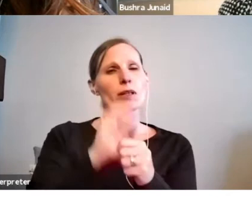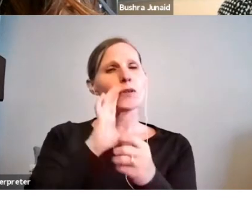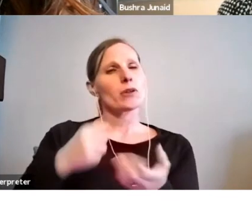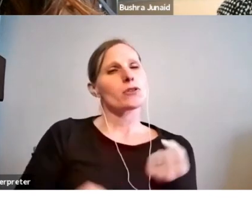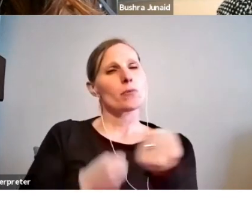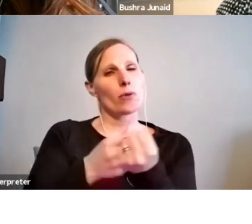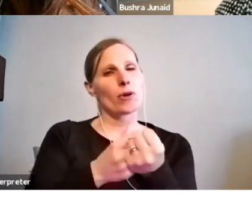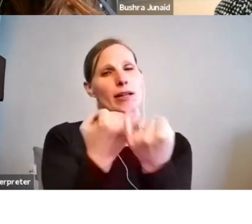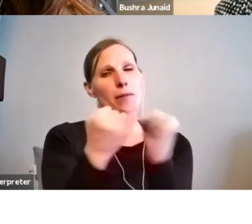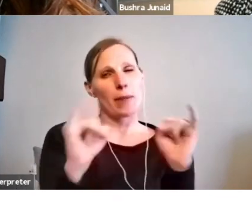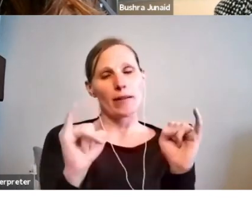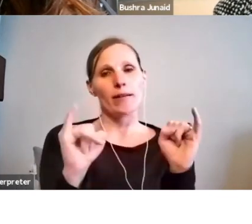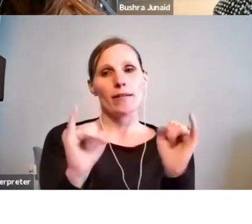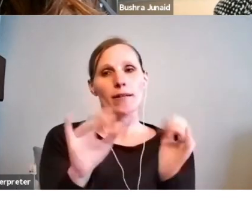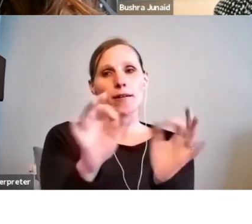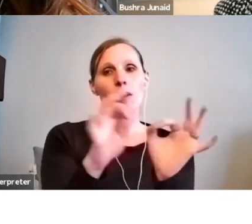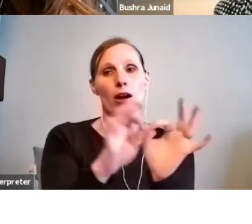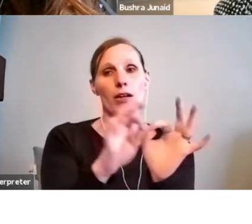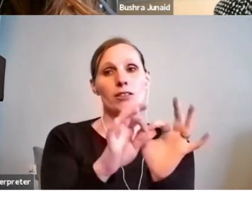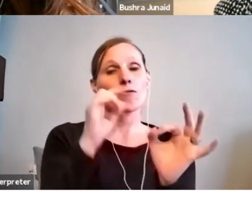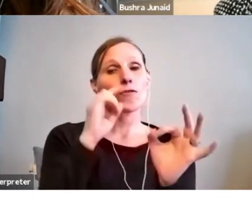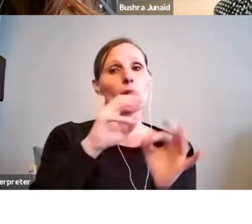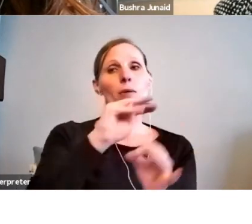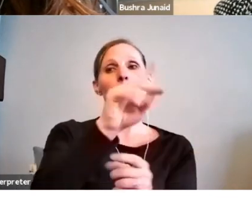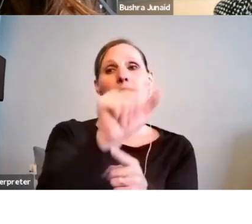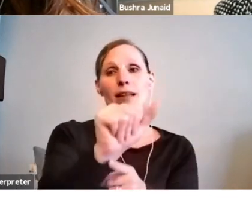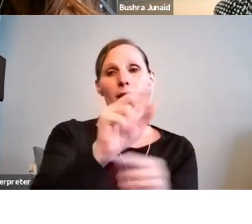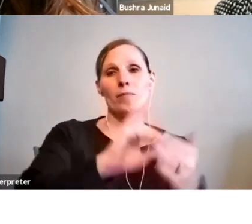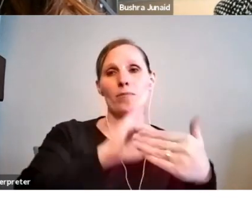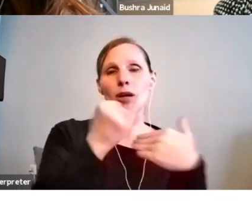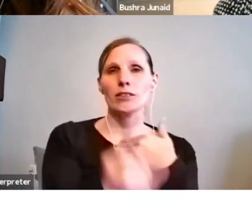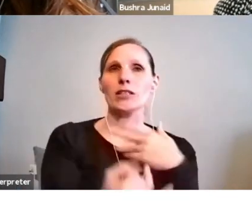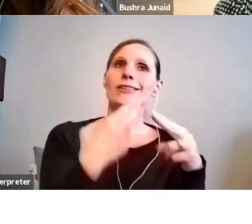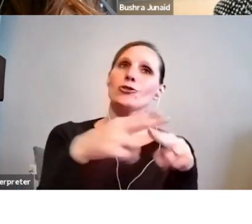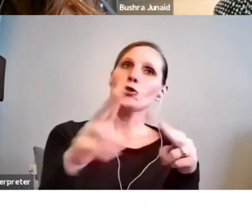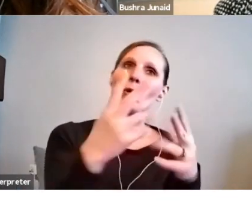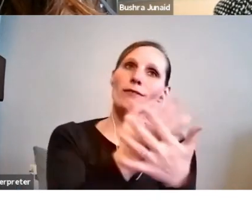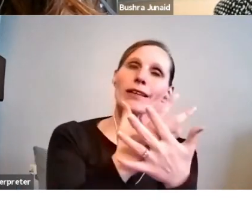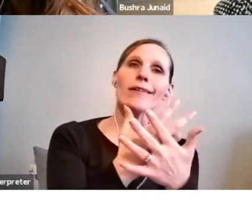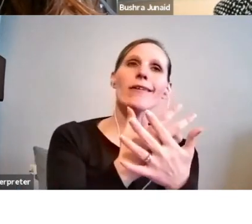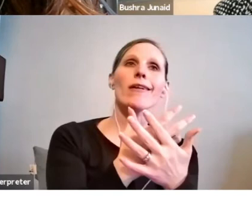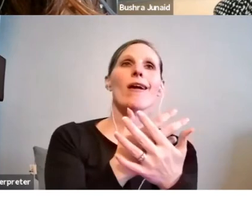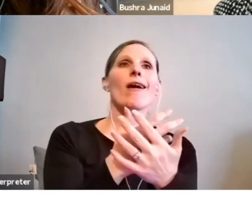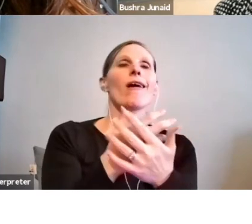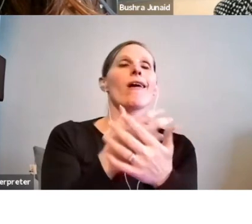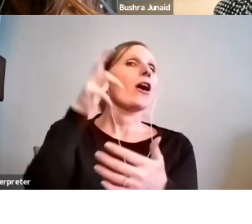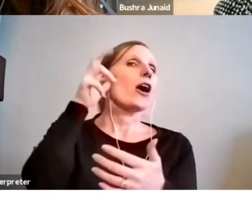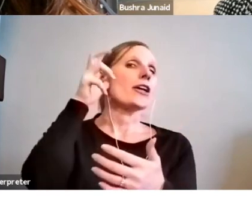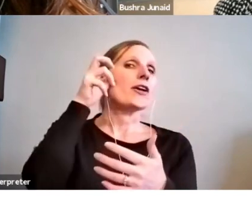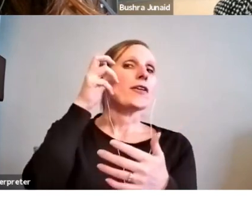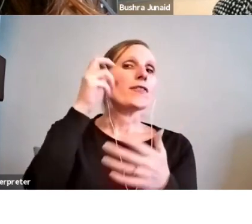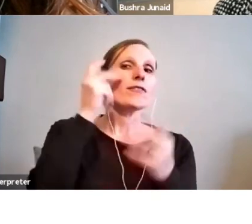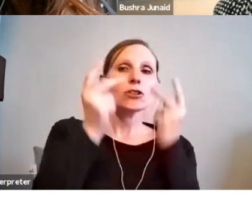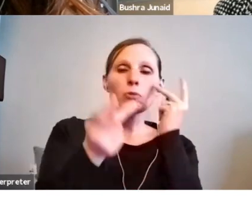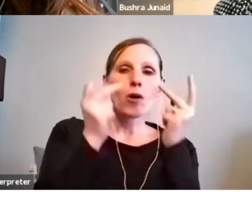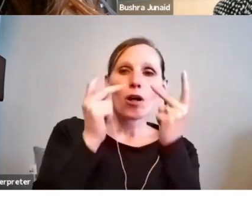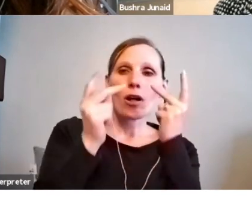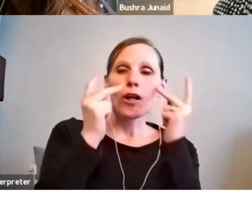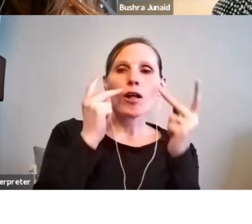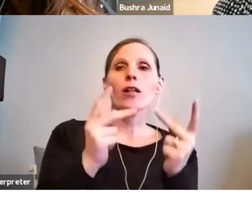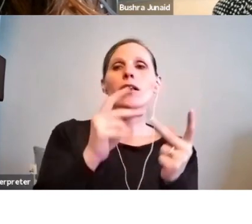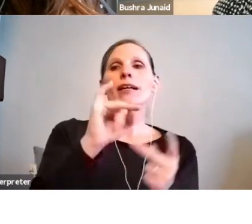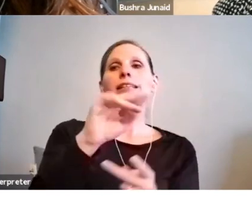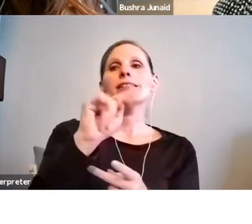arts projects, which could be short or feature length films, audio visual installations, virtual reality